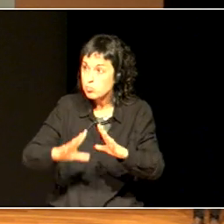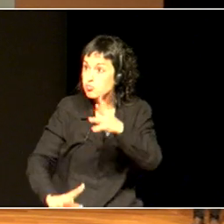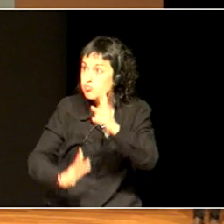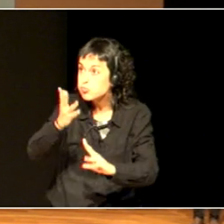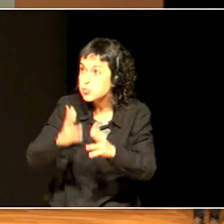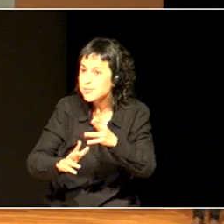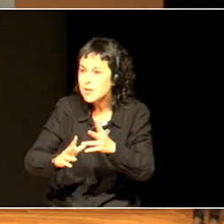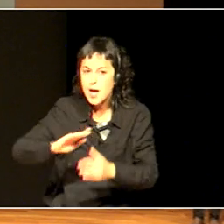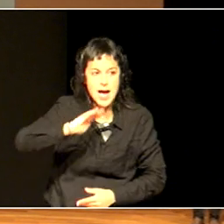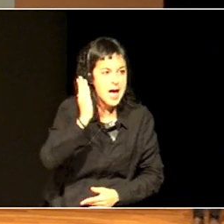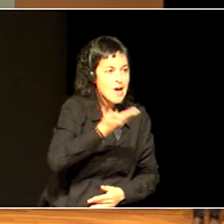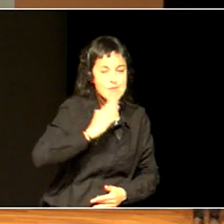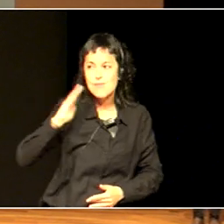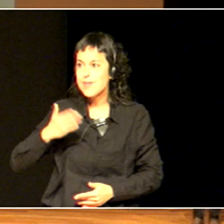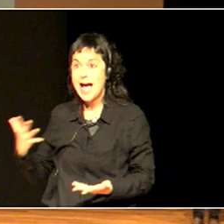world.